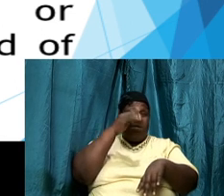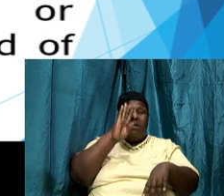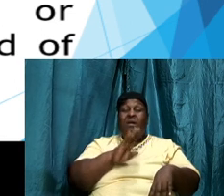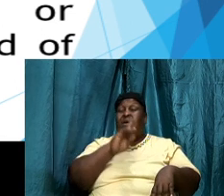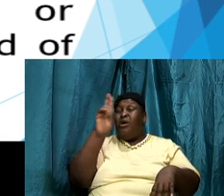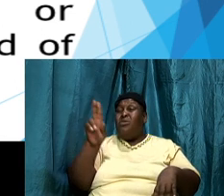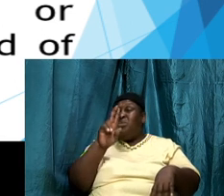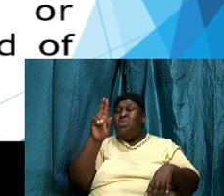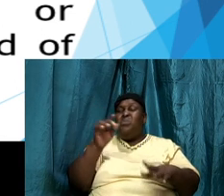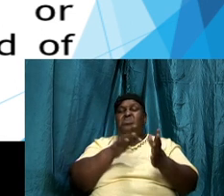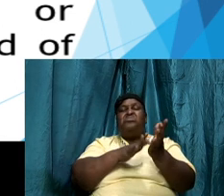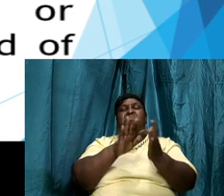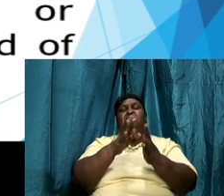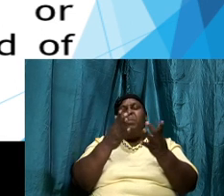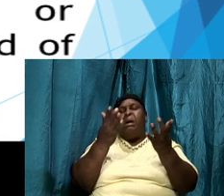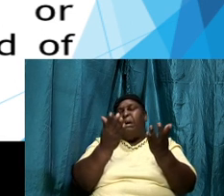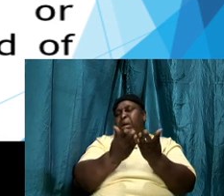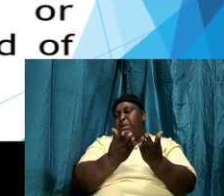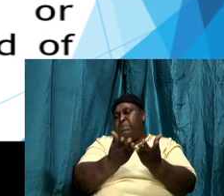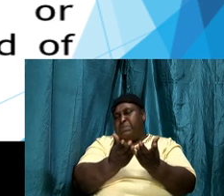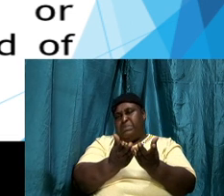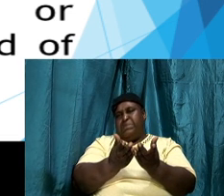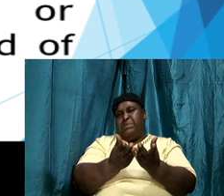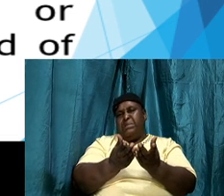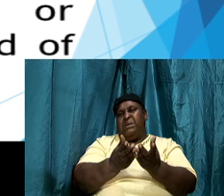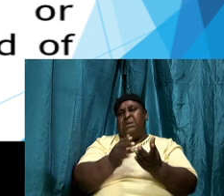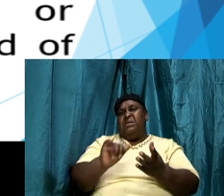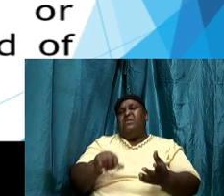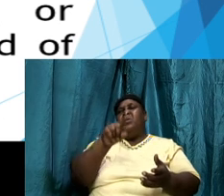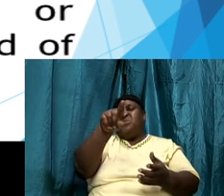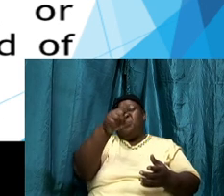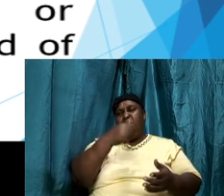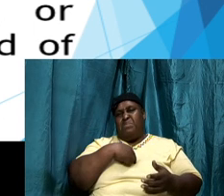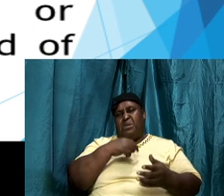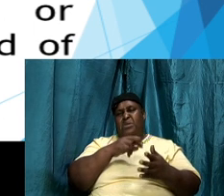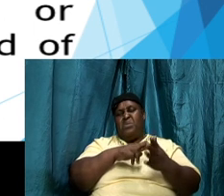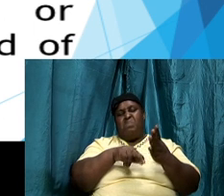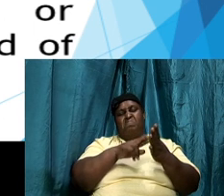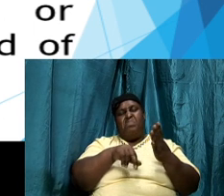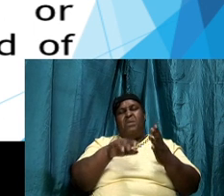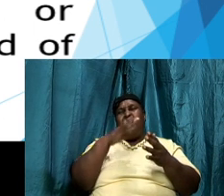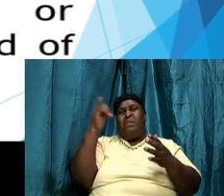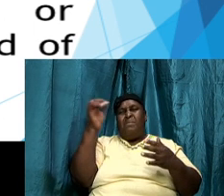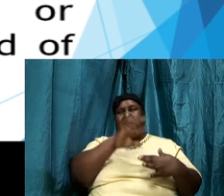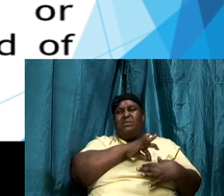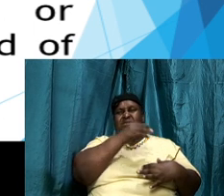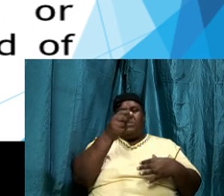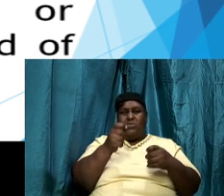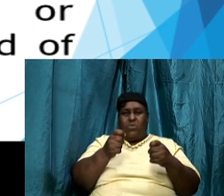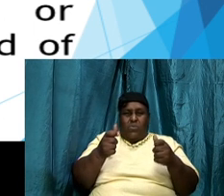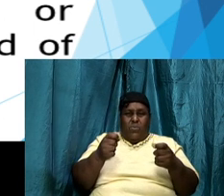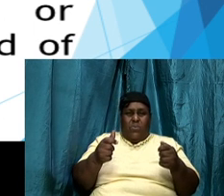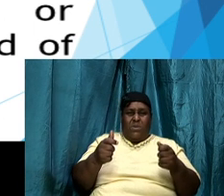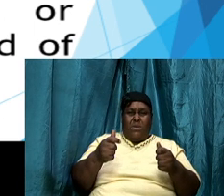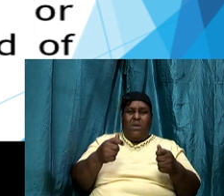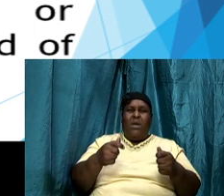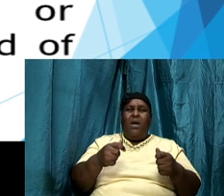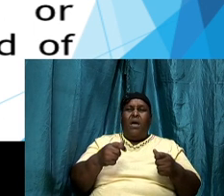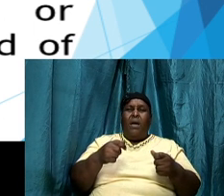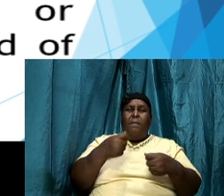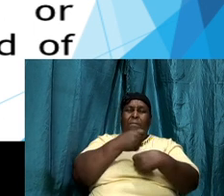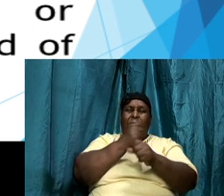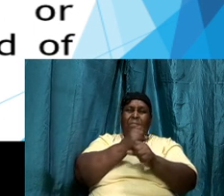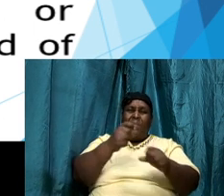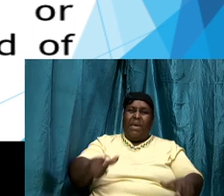book the Bible that you and I read and by his spirit quicken a particular verse